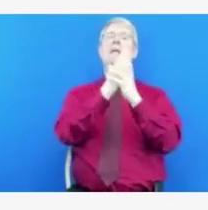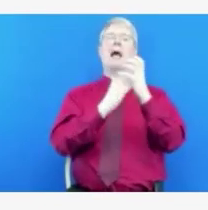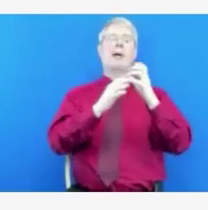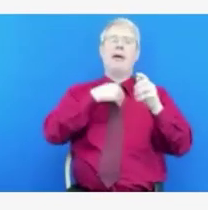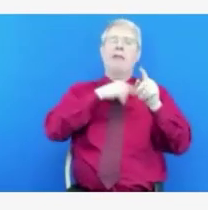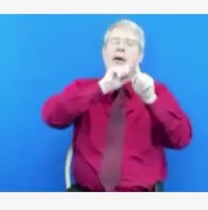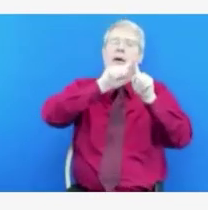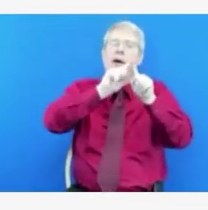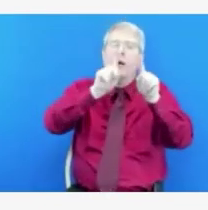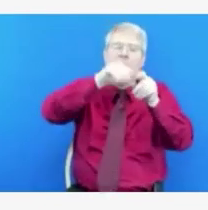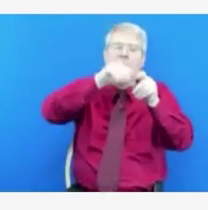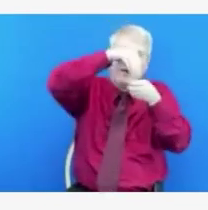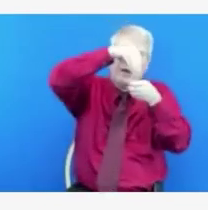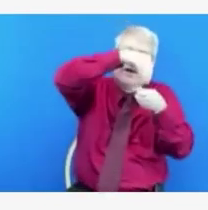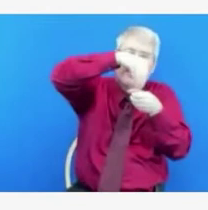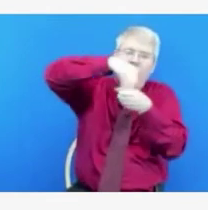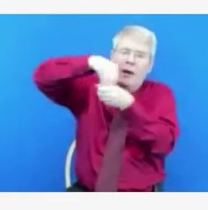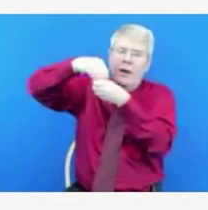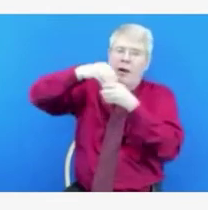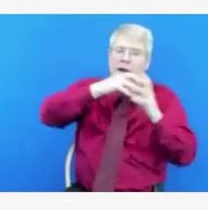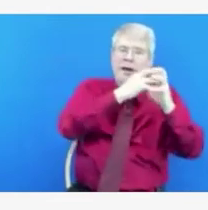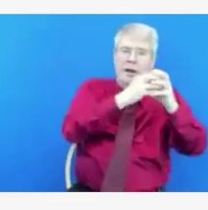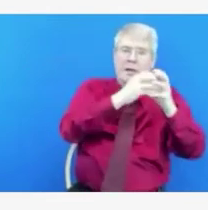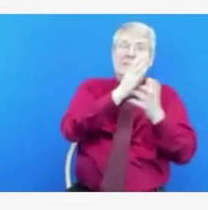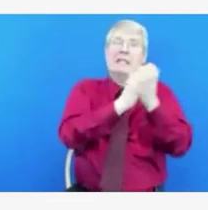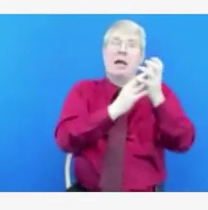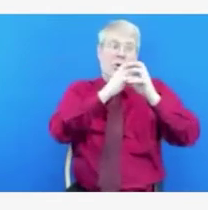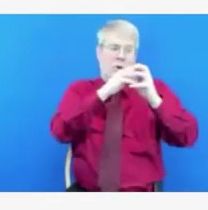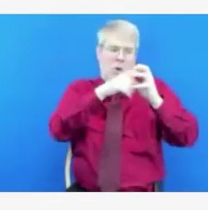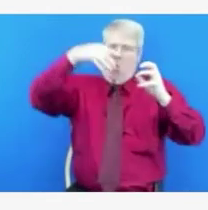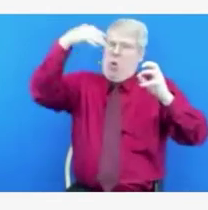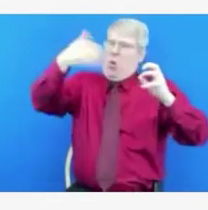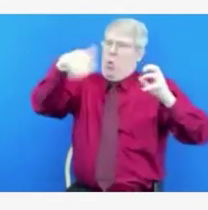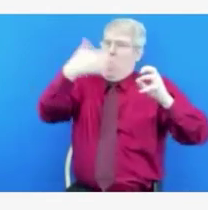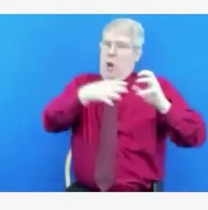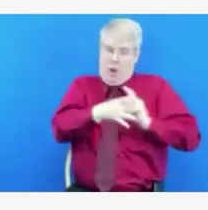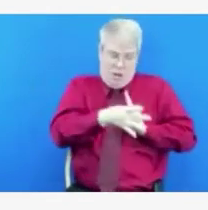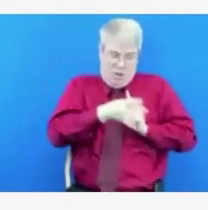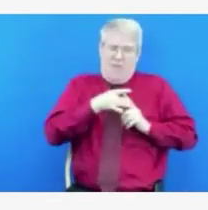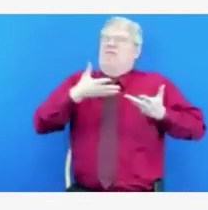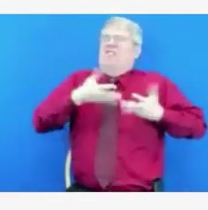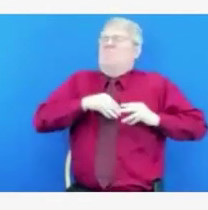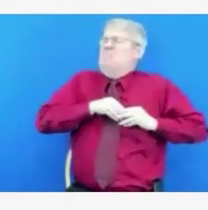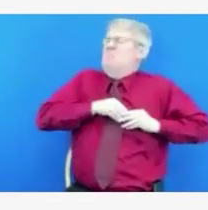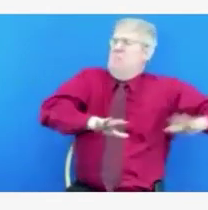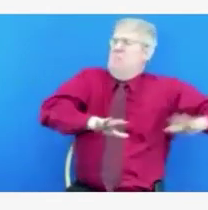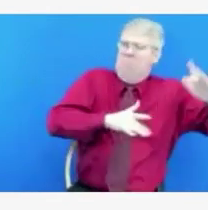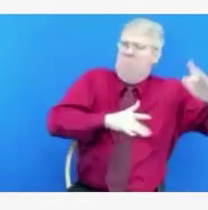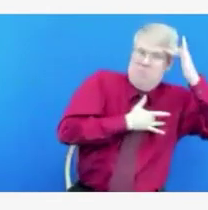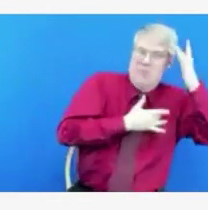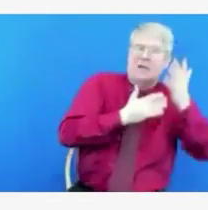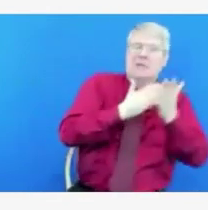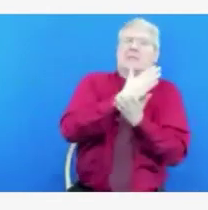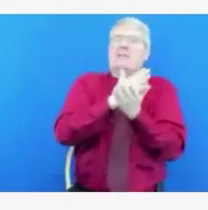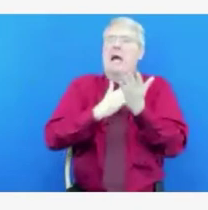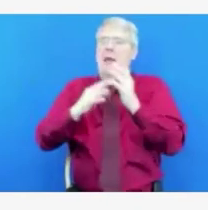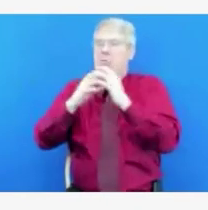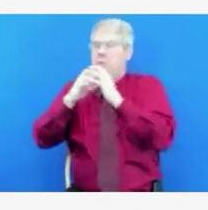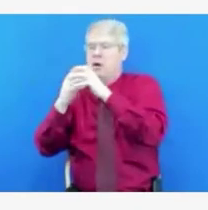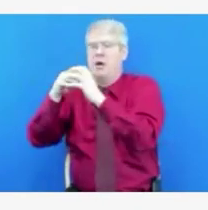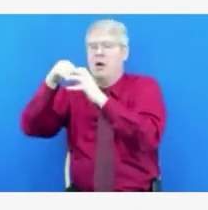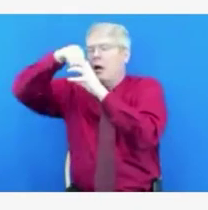at least on an annual basis that we'll have to deal with. And then finally, I think you were asking about how St. Alphonsus itself is prepared.